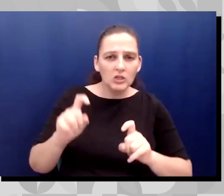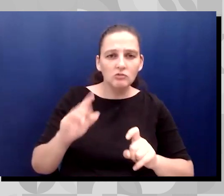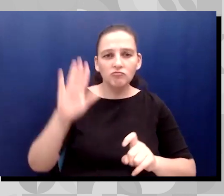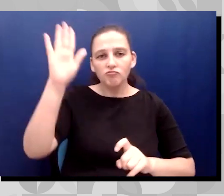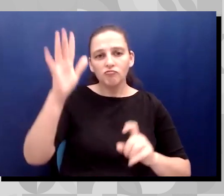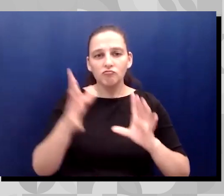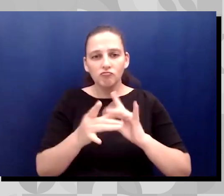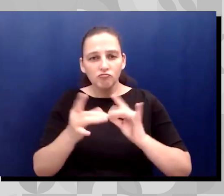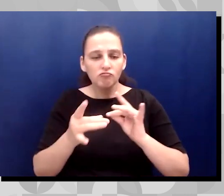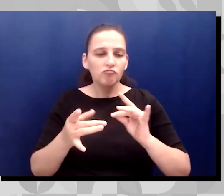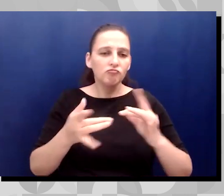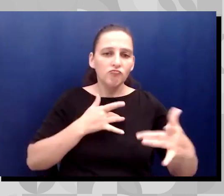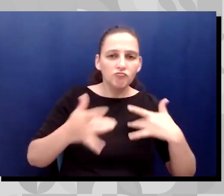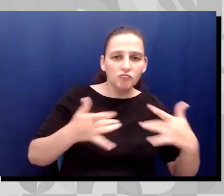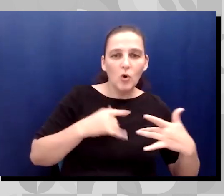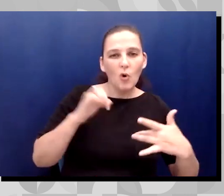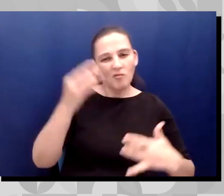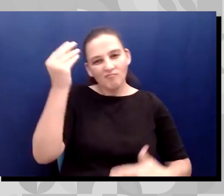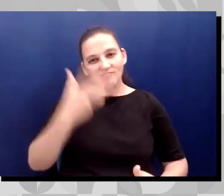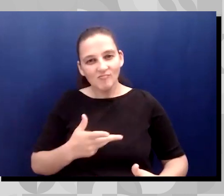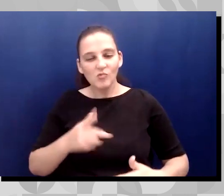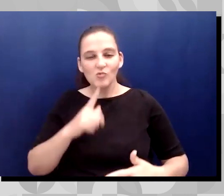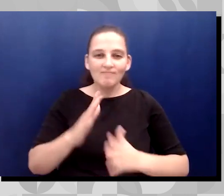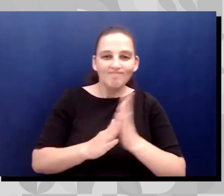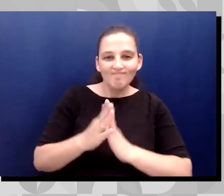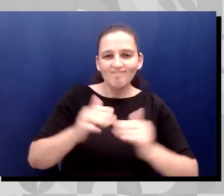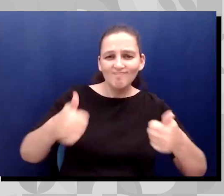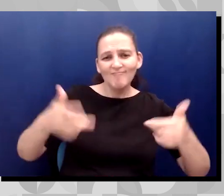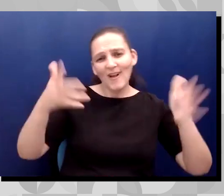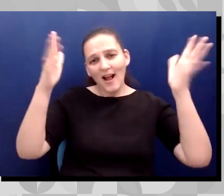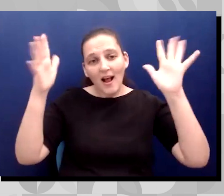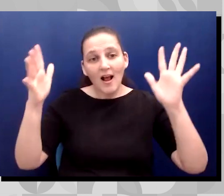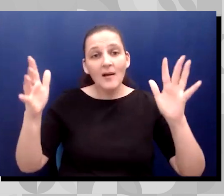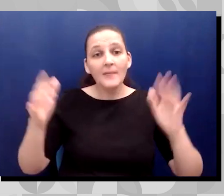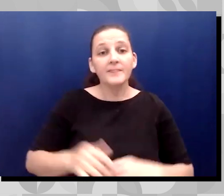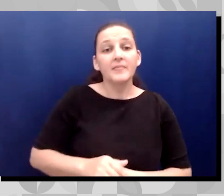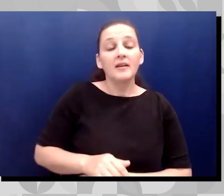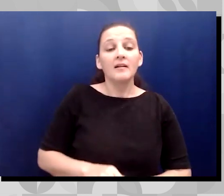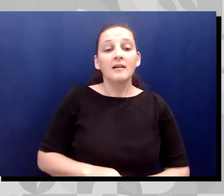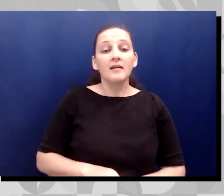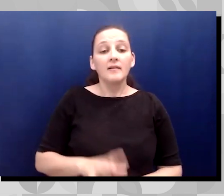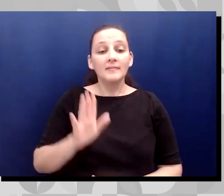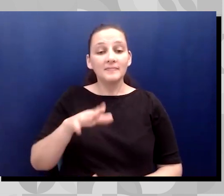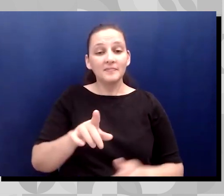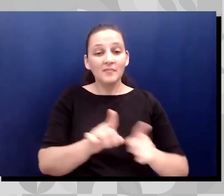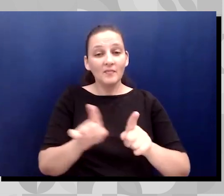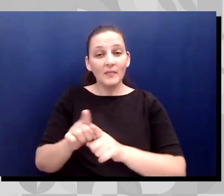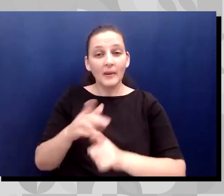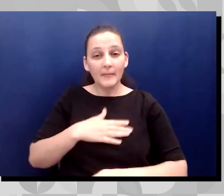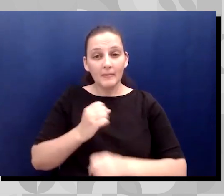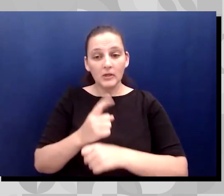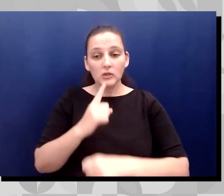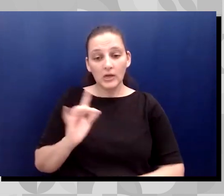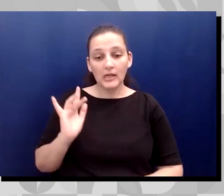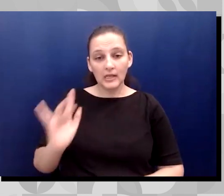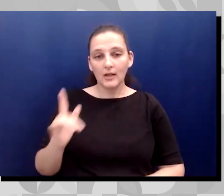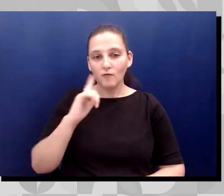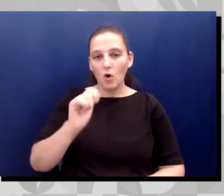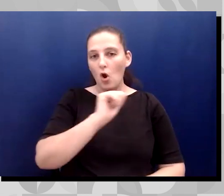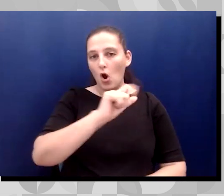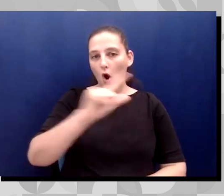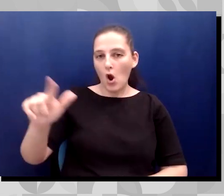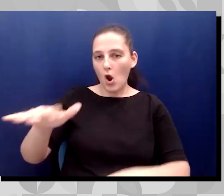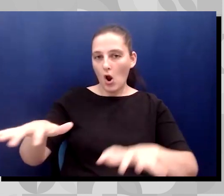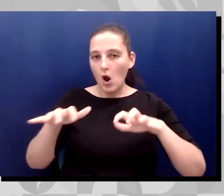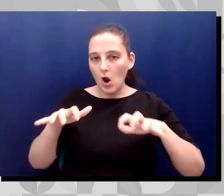energy. And if you like what you're hearing, let us know. And then also just ensure that it's also set to all audience and